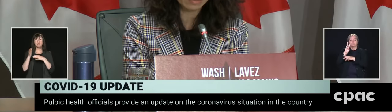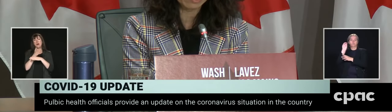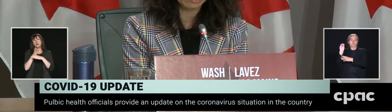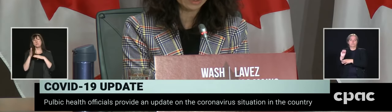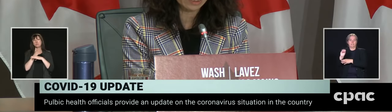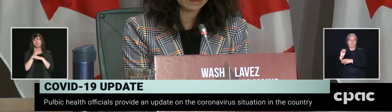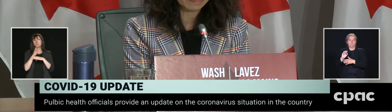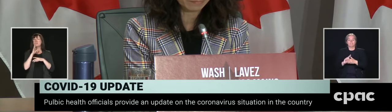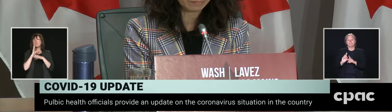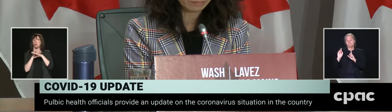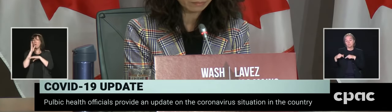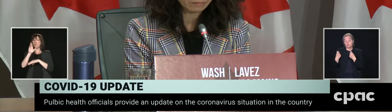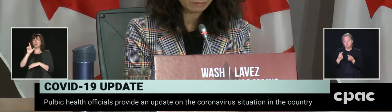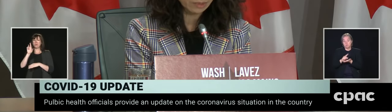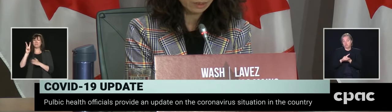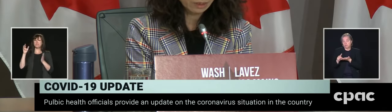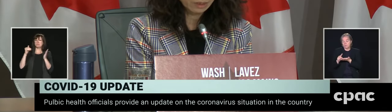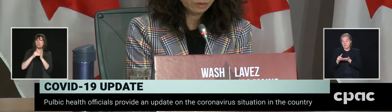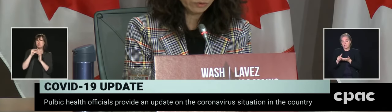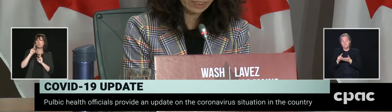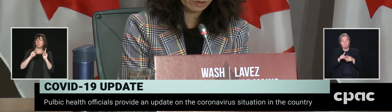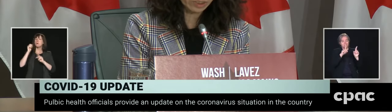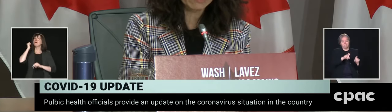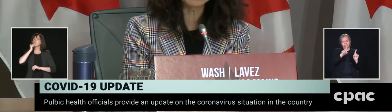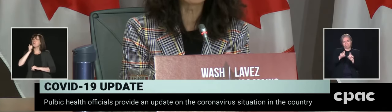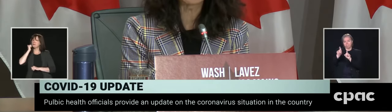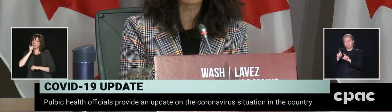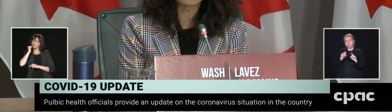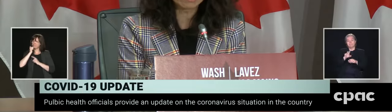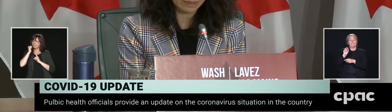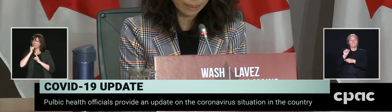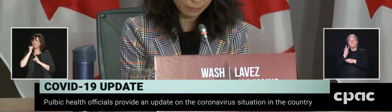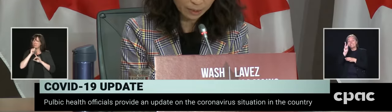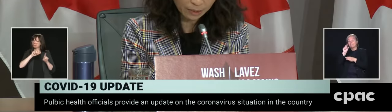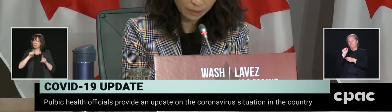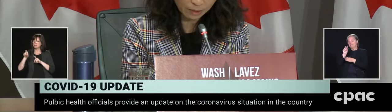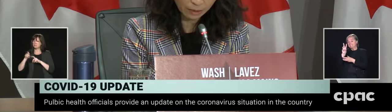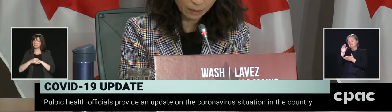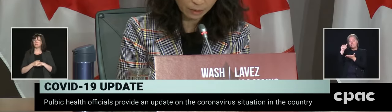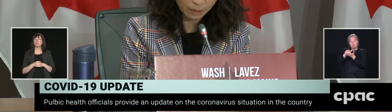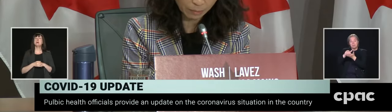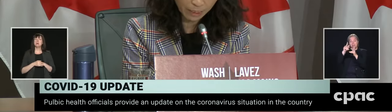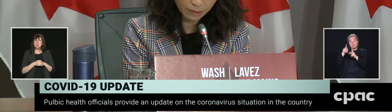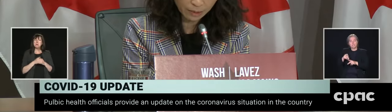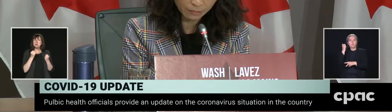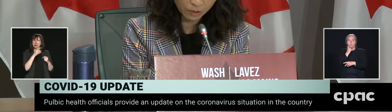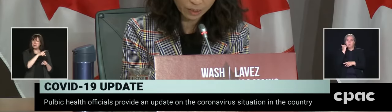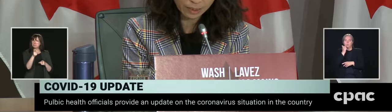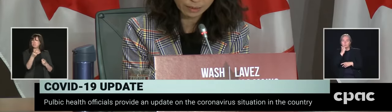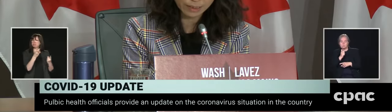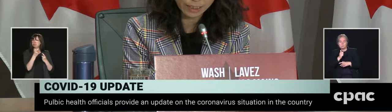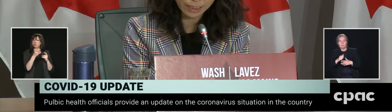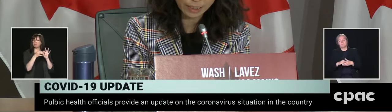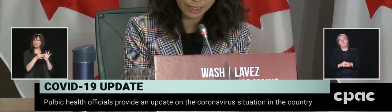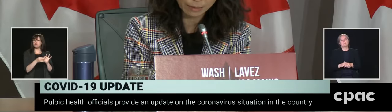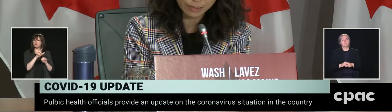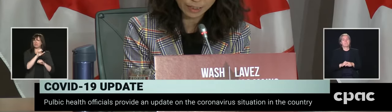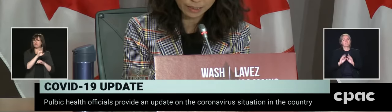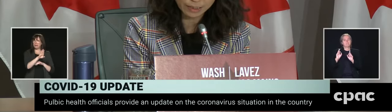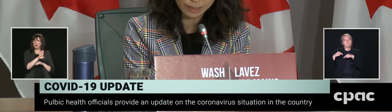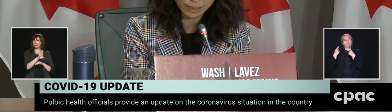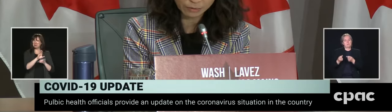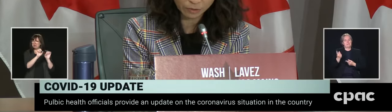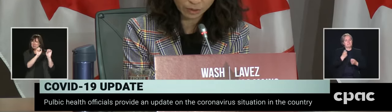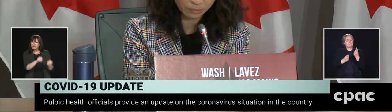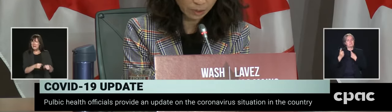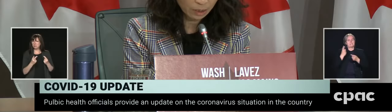,000 people daily. We've had quite a few questions about lab testing capacity versus our daily lab